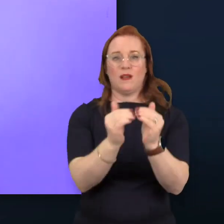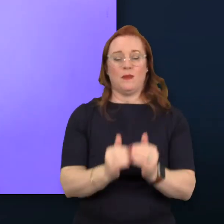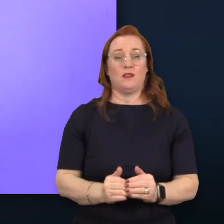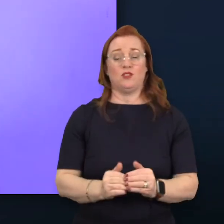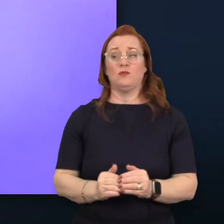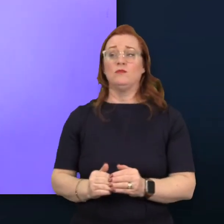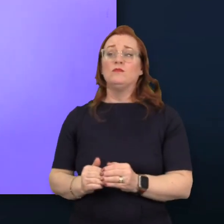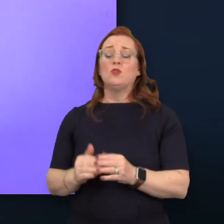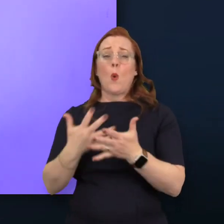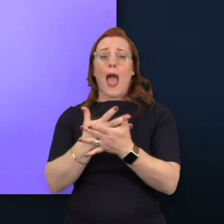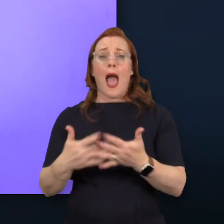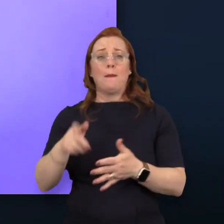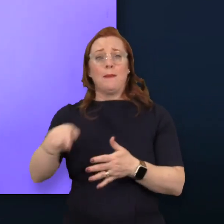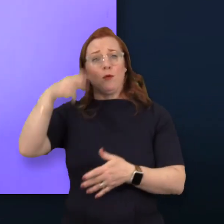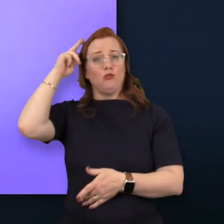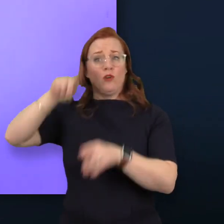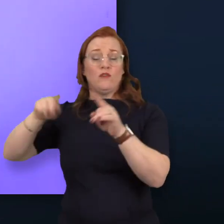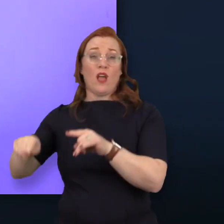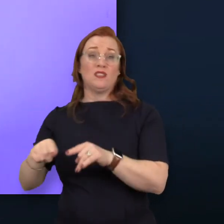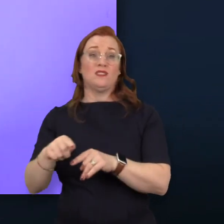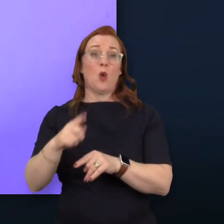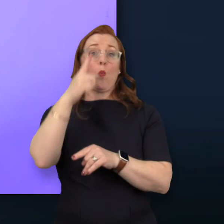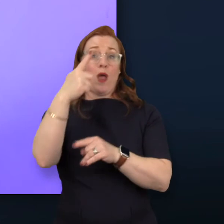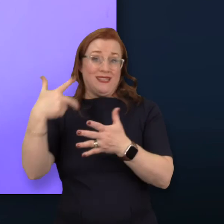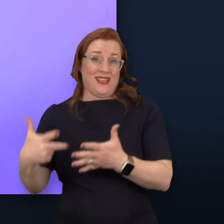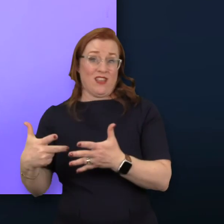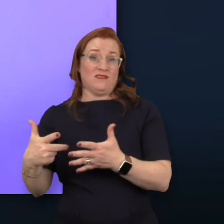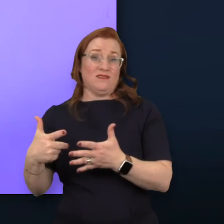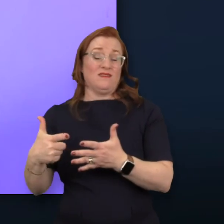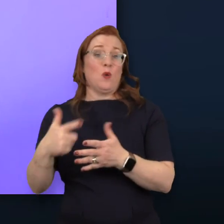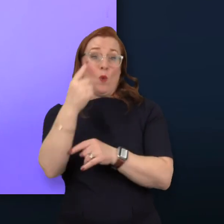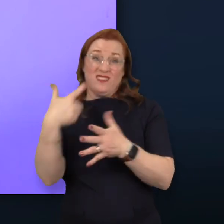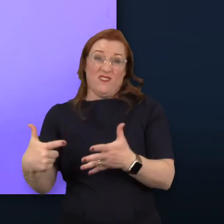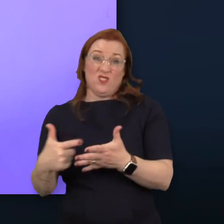are neurodiverse. This isn't a small issue. This is a big one.